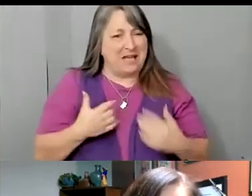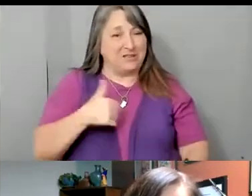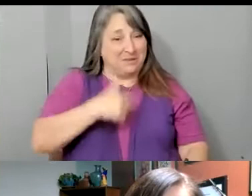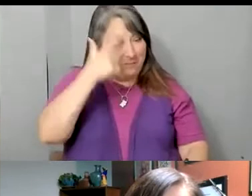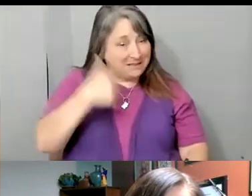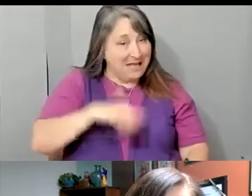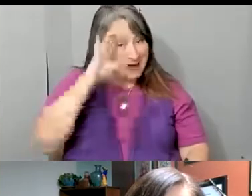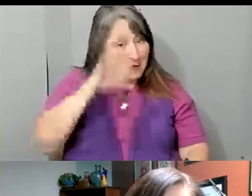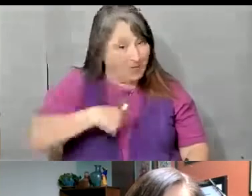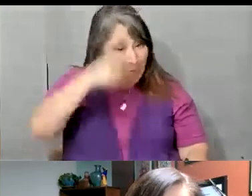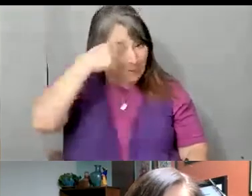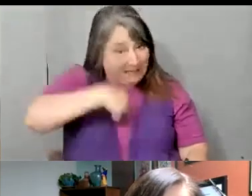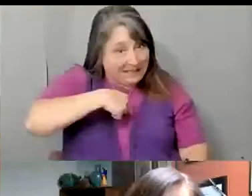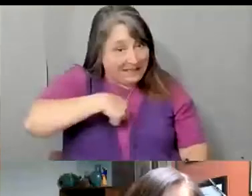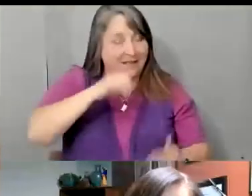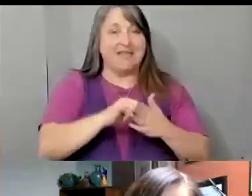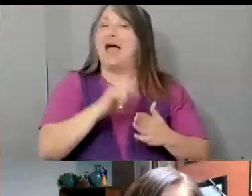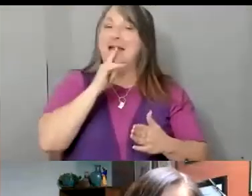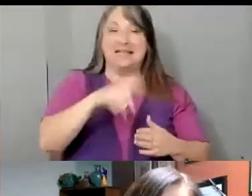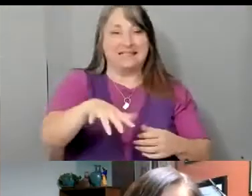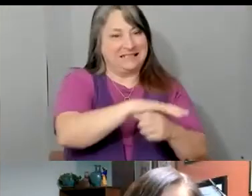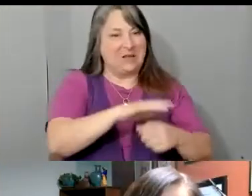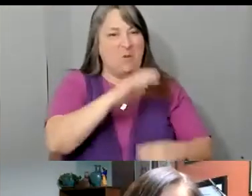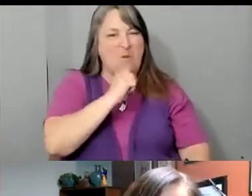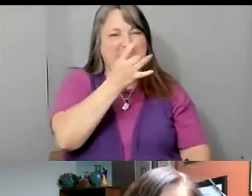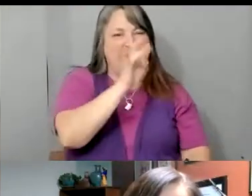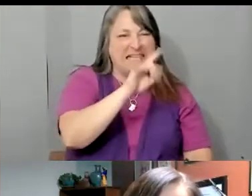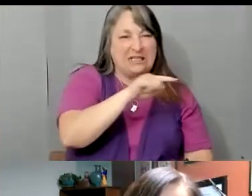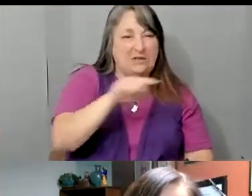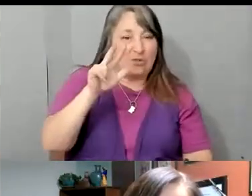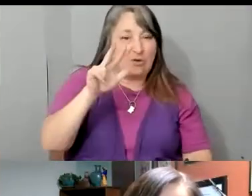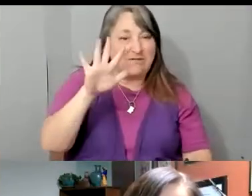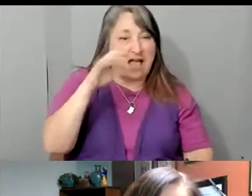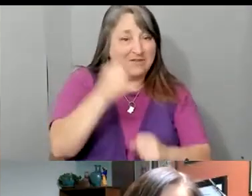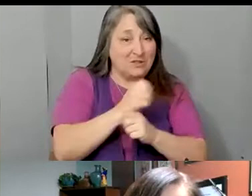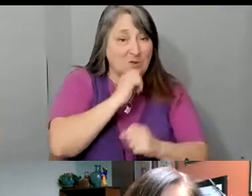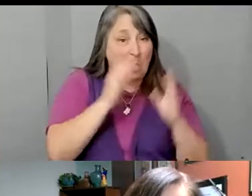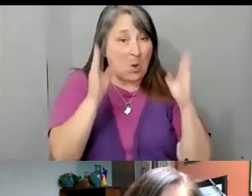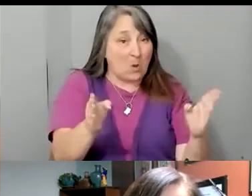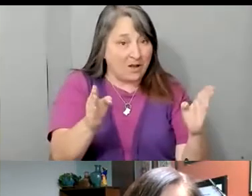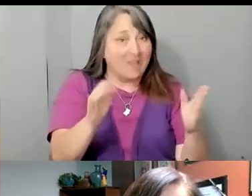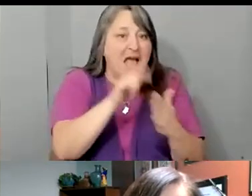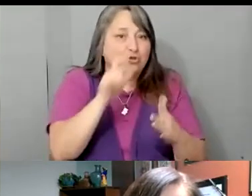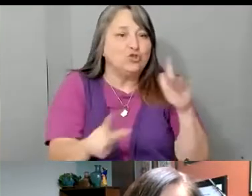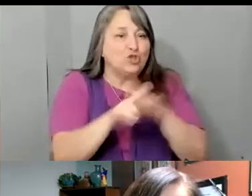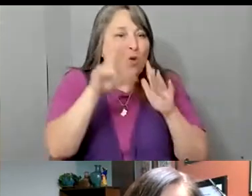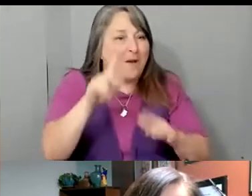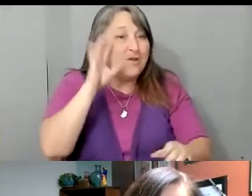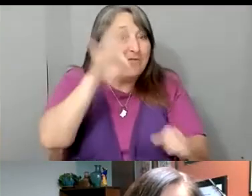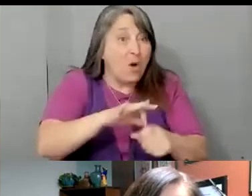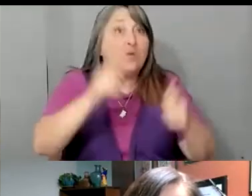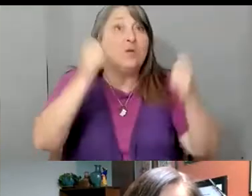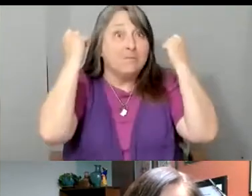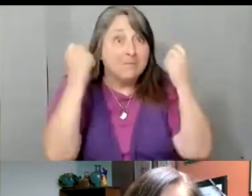demográfica de 18 a 35 años son los que salieron a votar en una cantidad bien alta, pero también bien